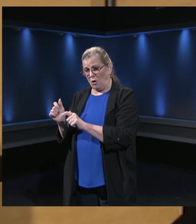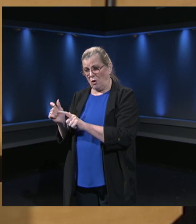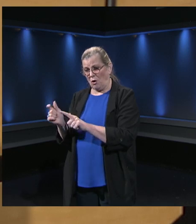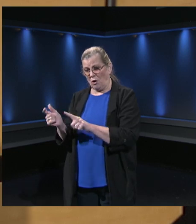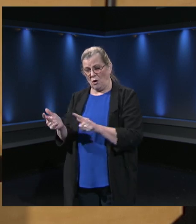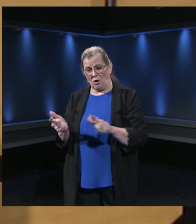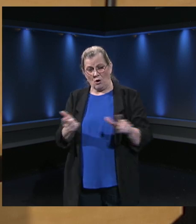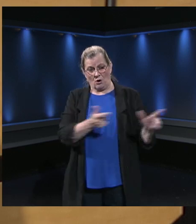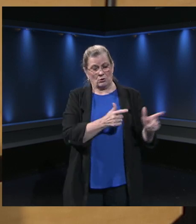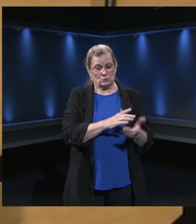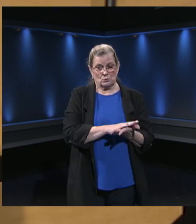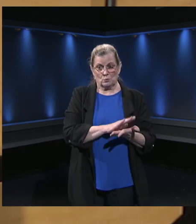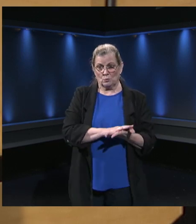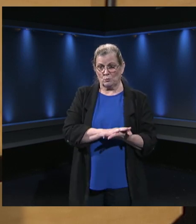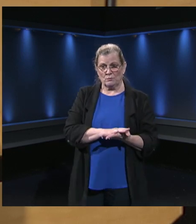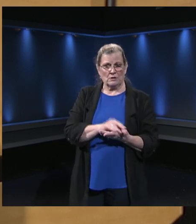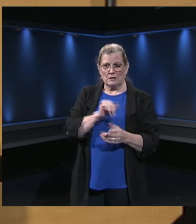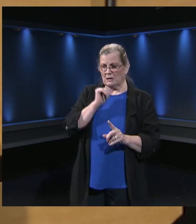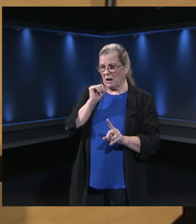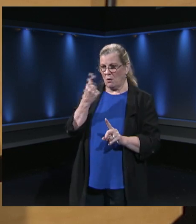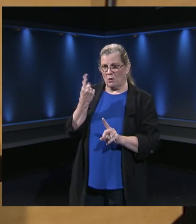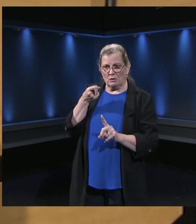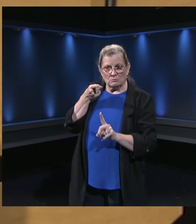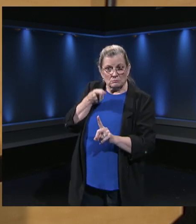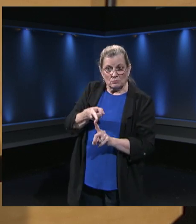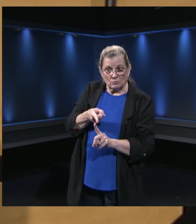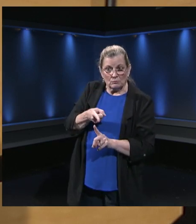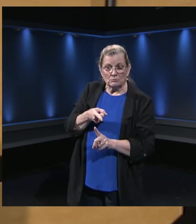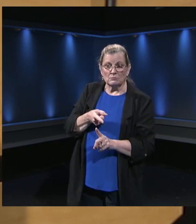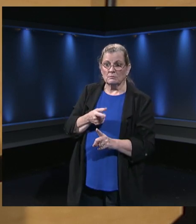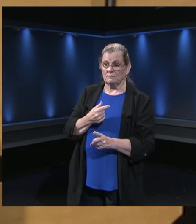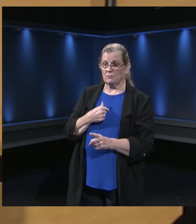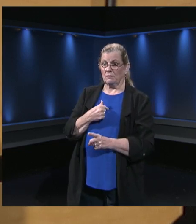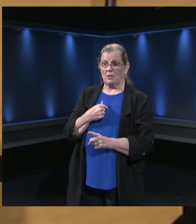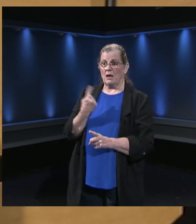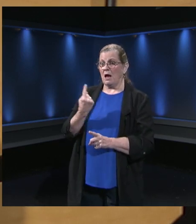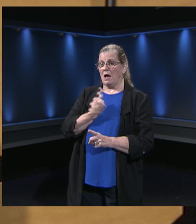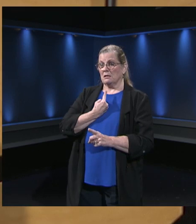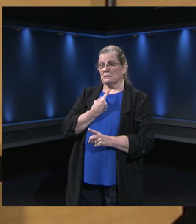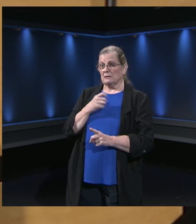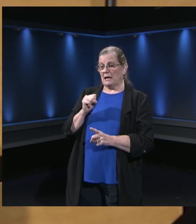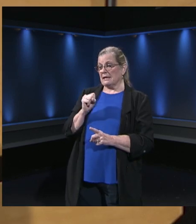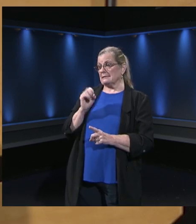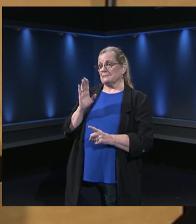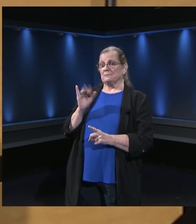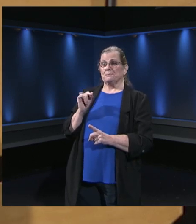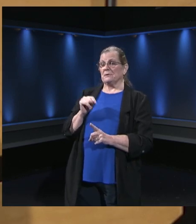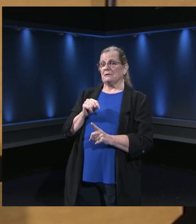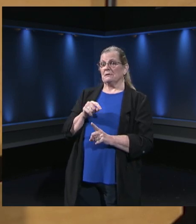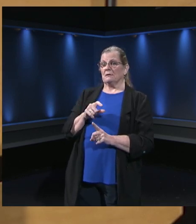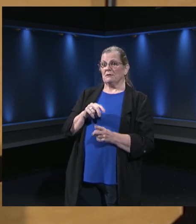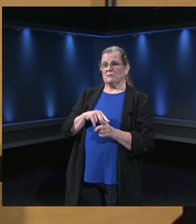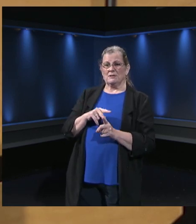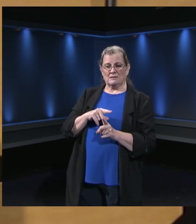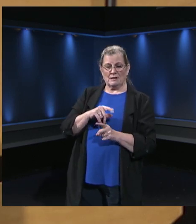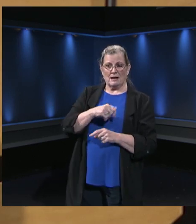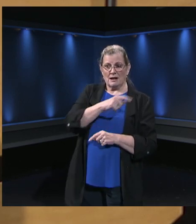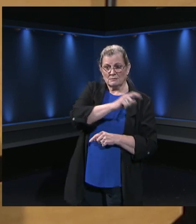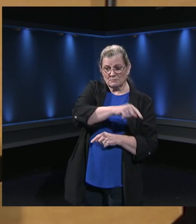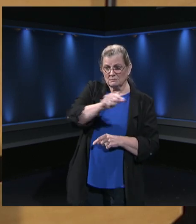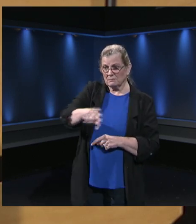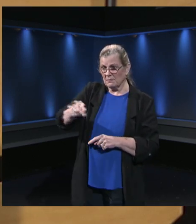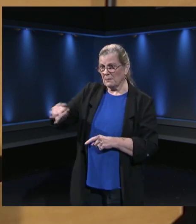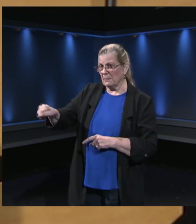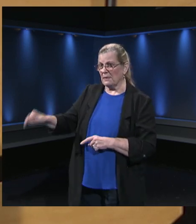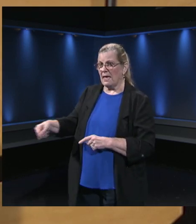to share that, you I'm one SBIT at one middle school, but this work is happening all over the county, every school. I've just seen this